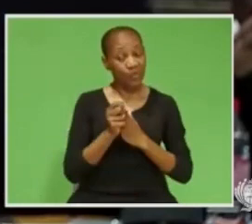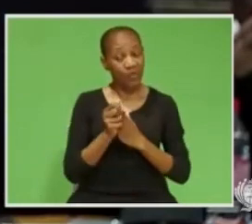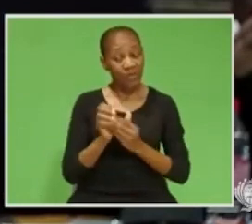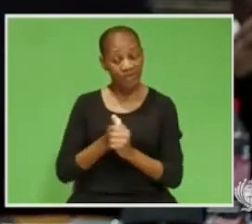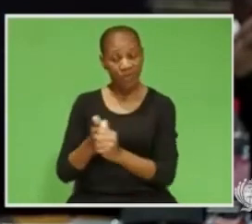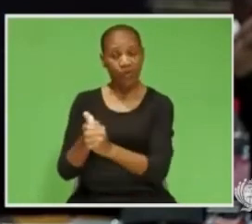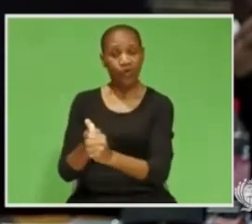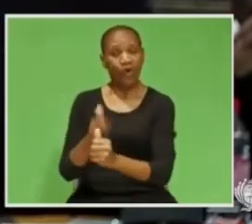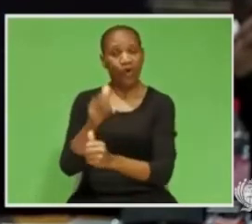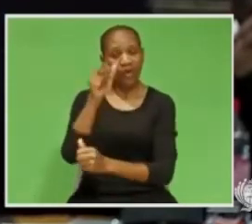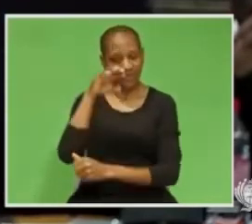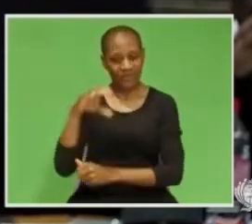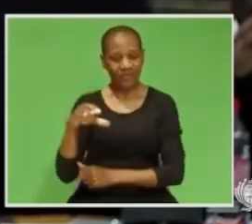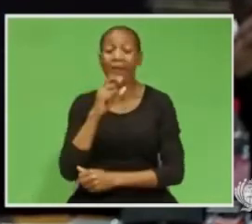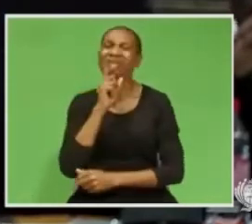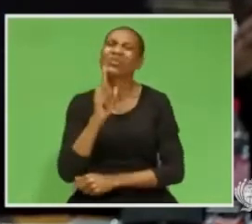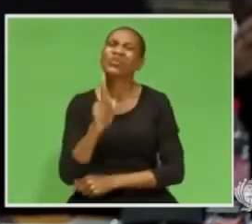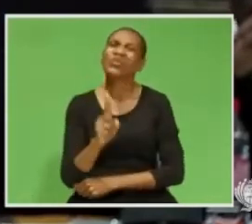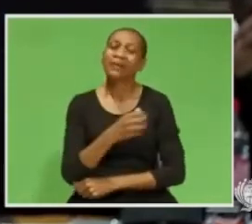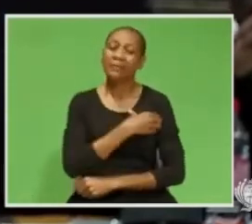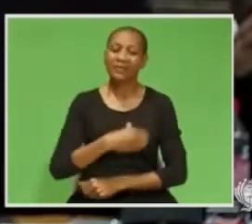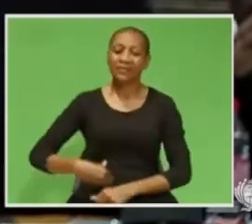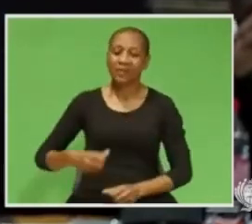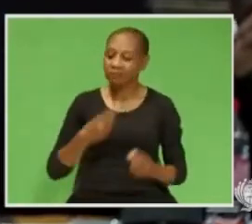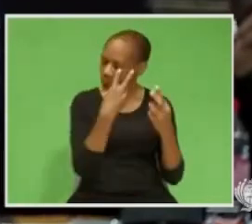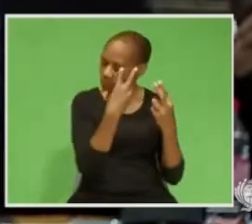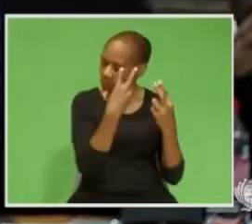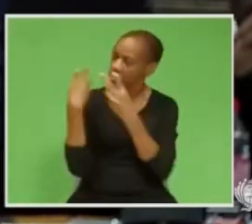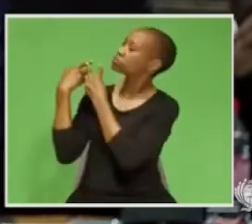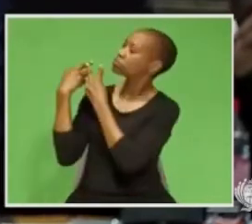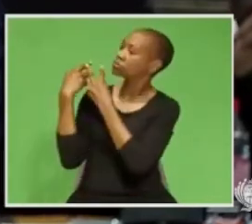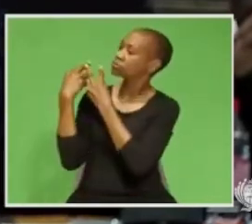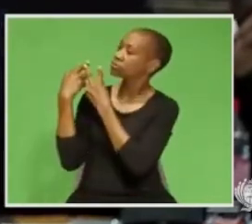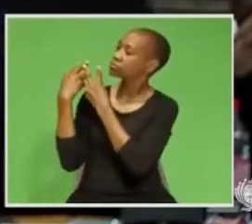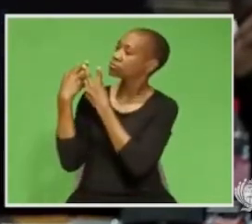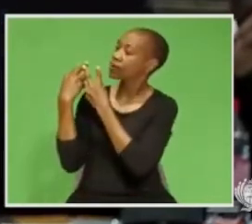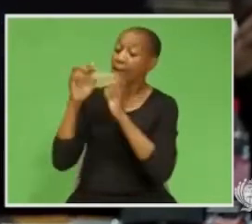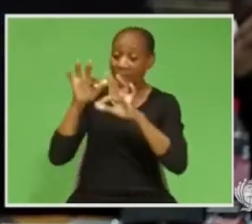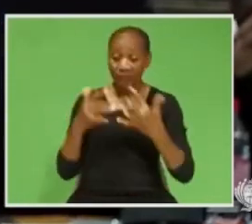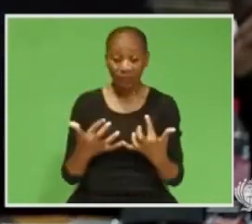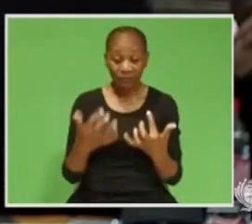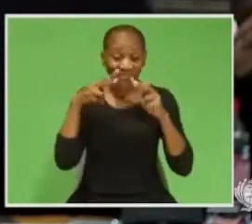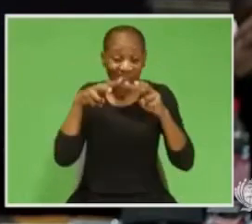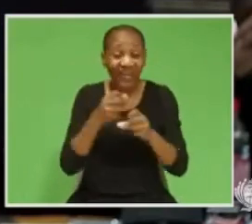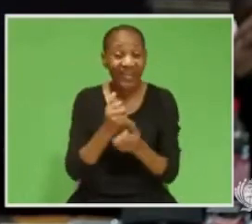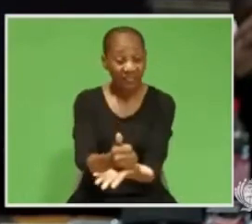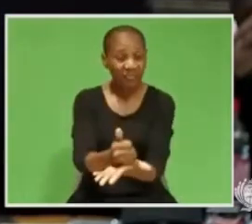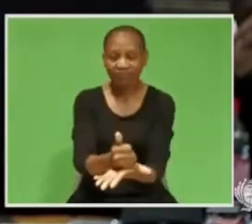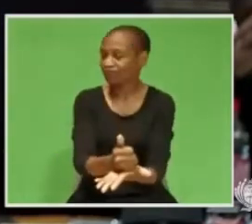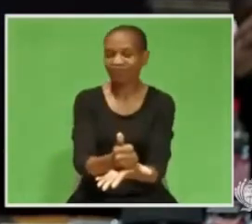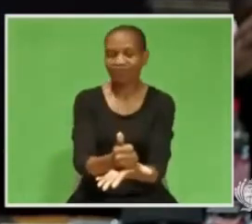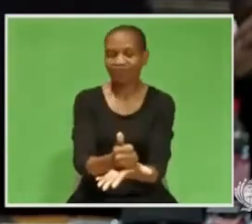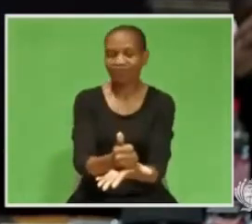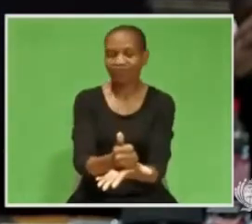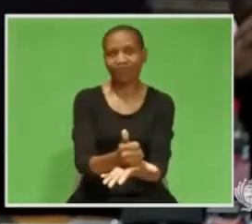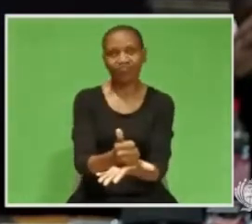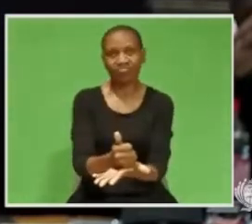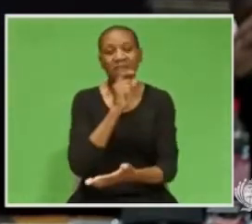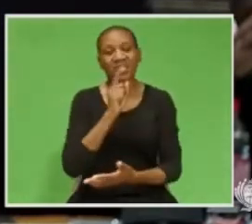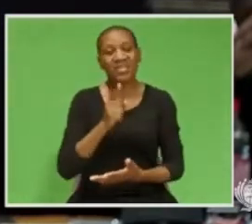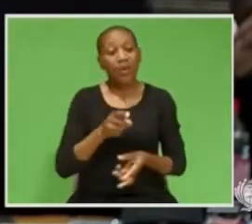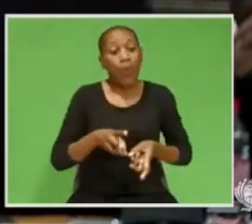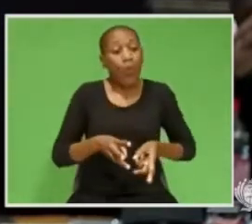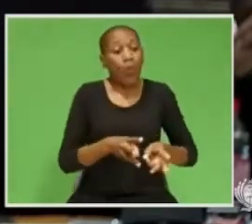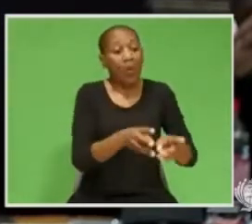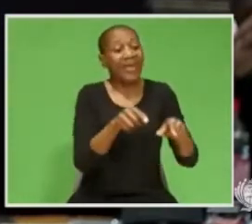He turned us back on the Rubicon, he turned us back on us, and he turned us back on the only pathway